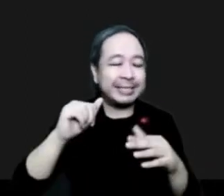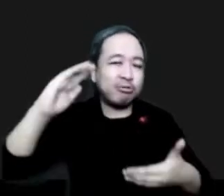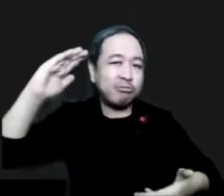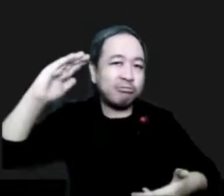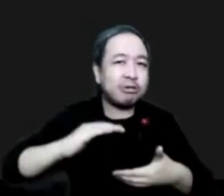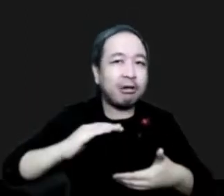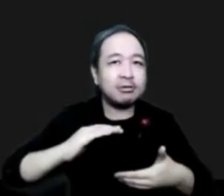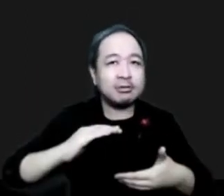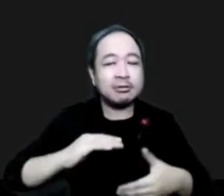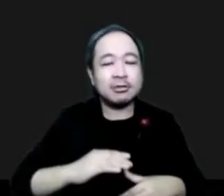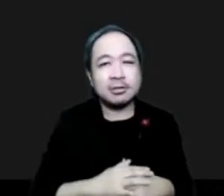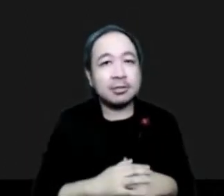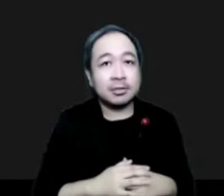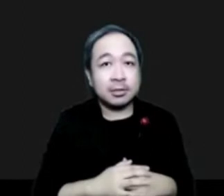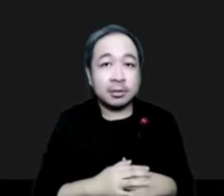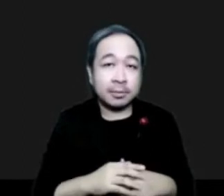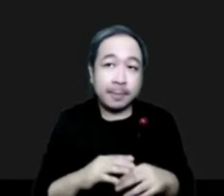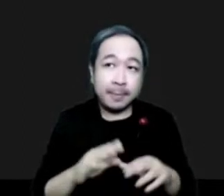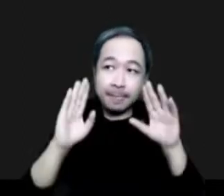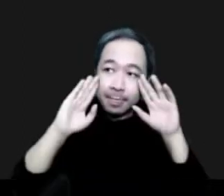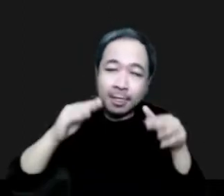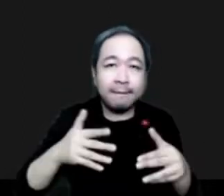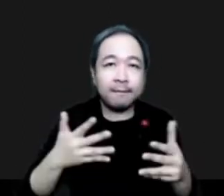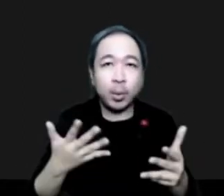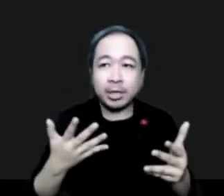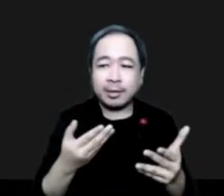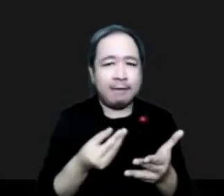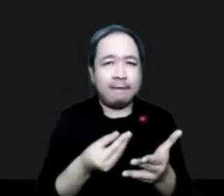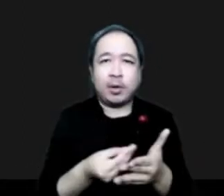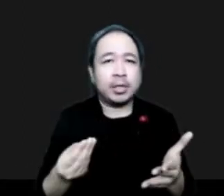focusing resources on the underlying causes of fire.